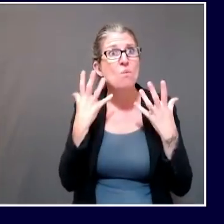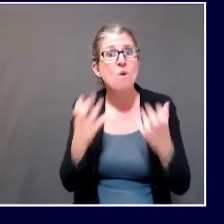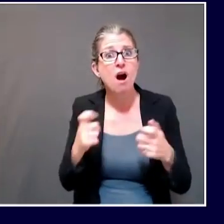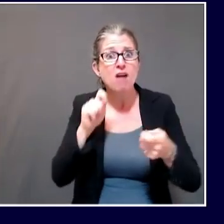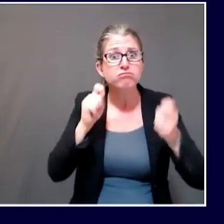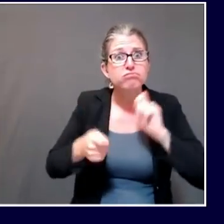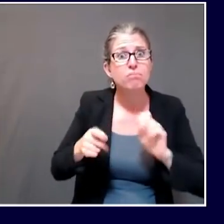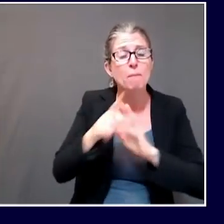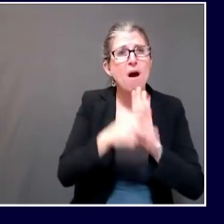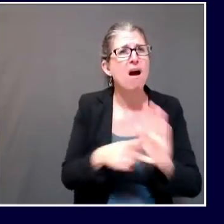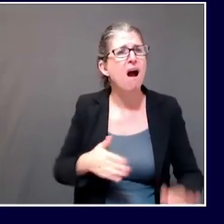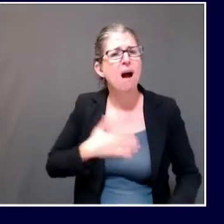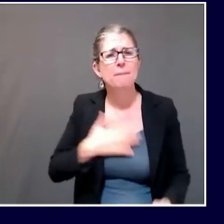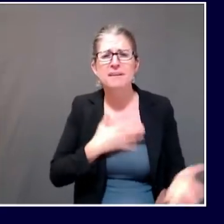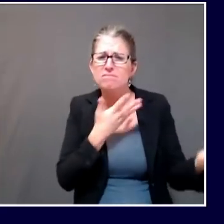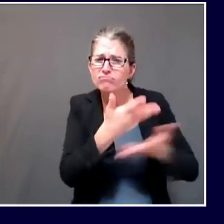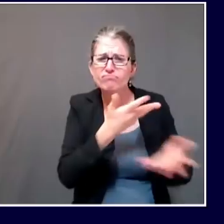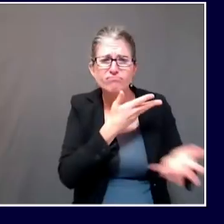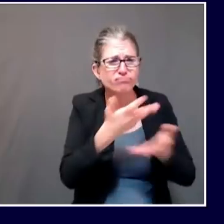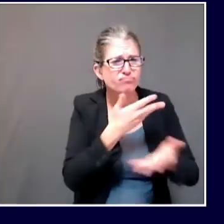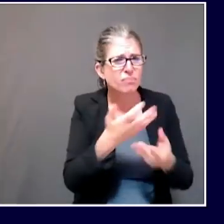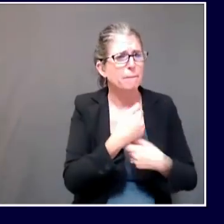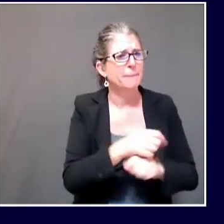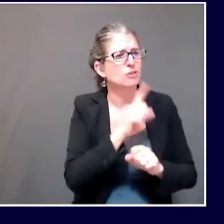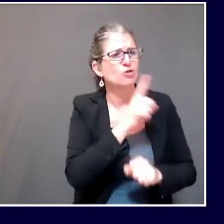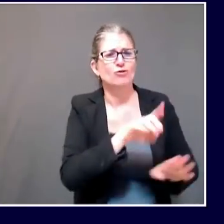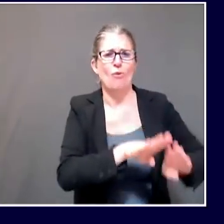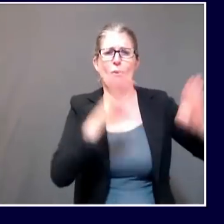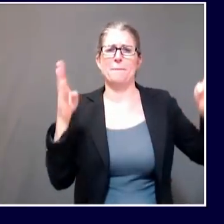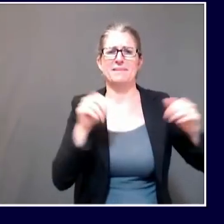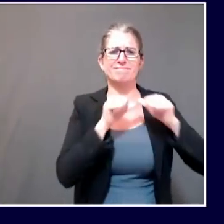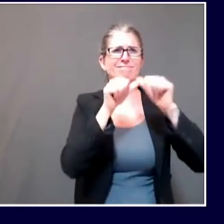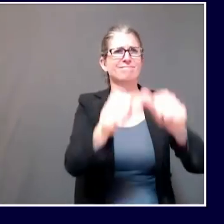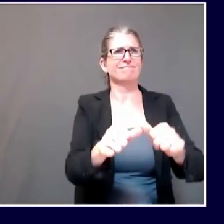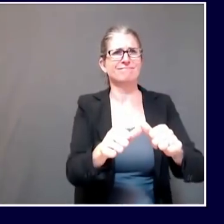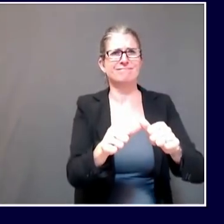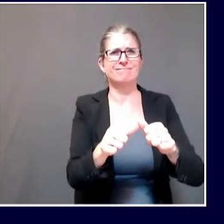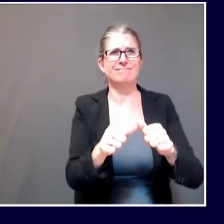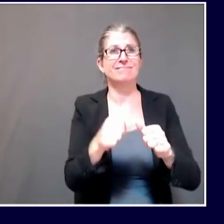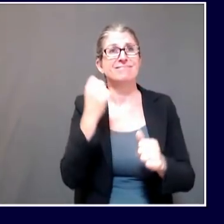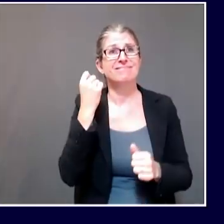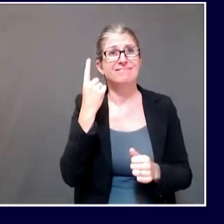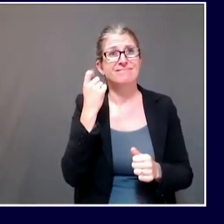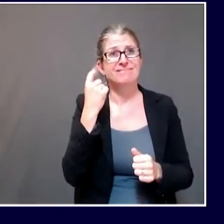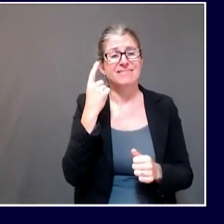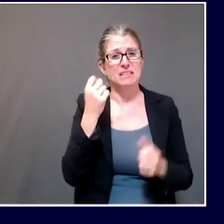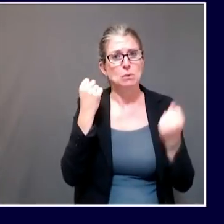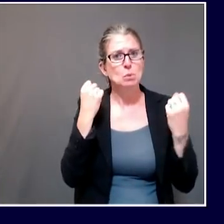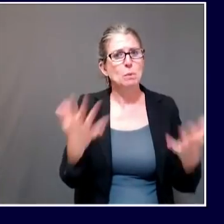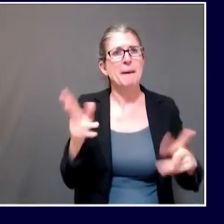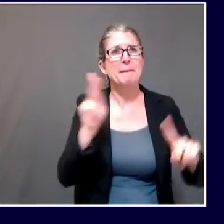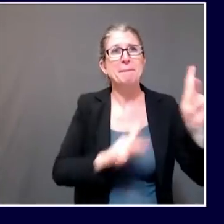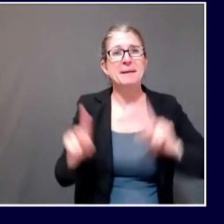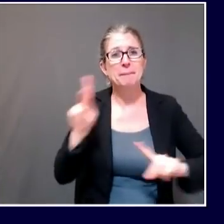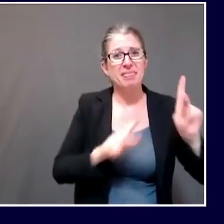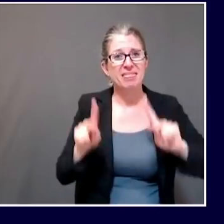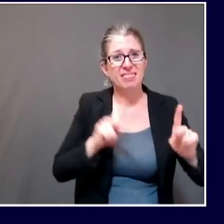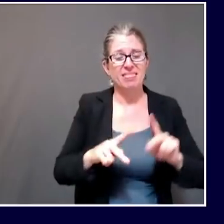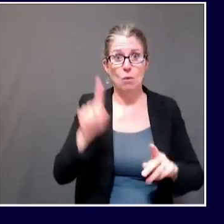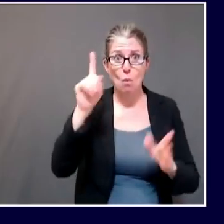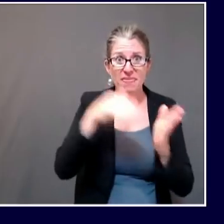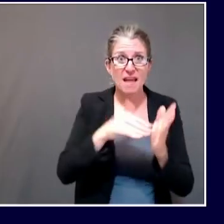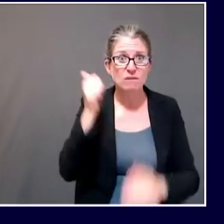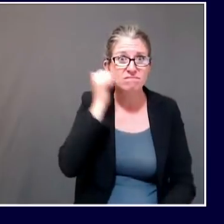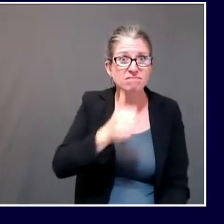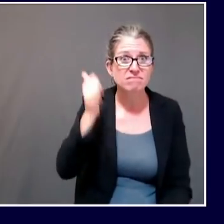but there were over a thousand people in these sites on any given day with an inability to keep people apart, which